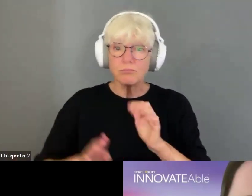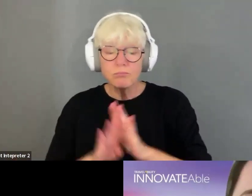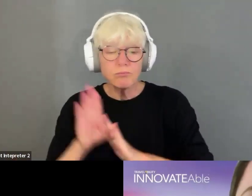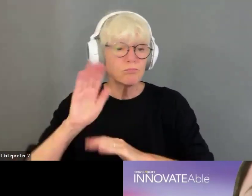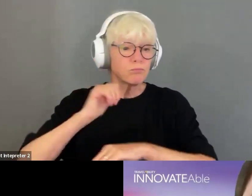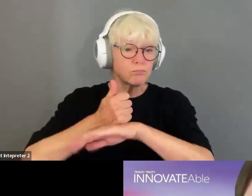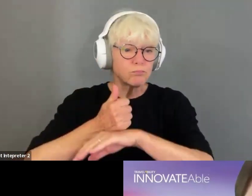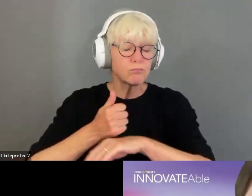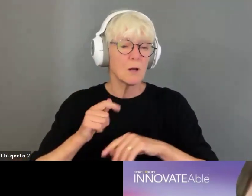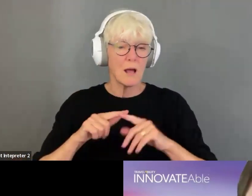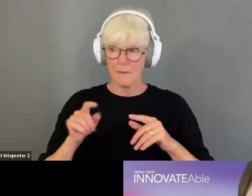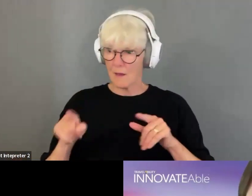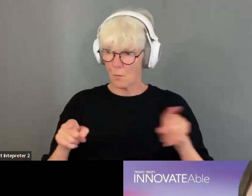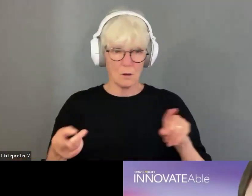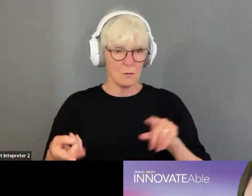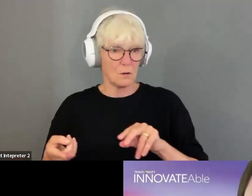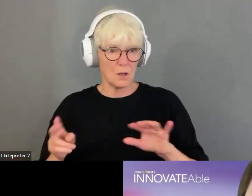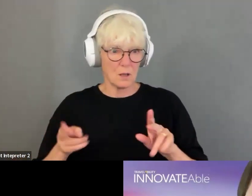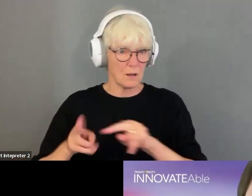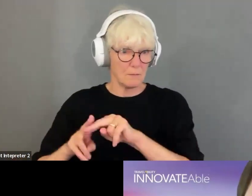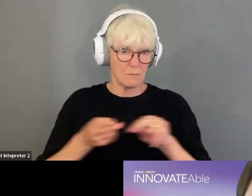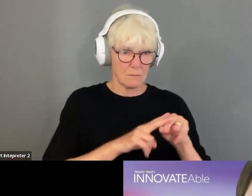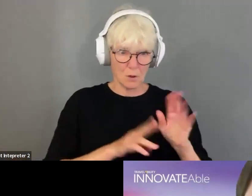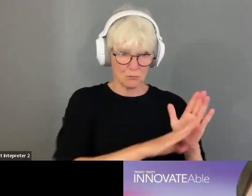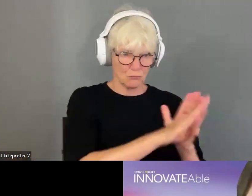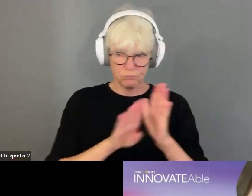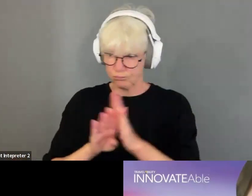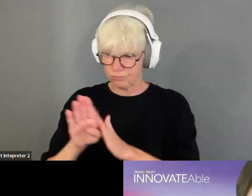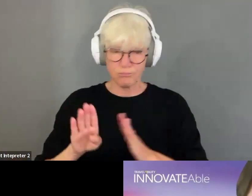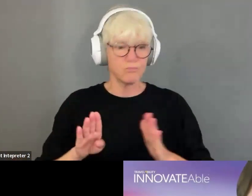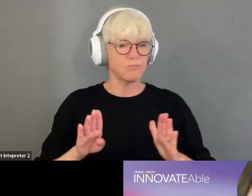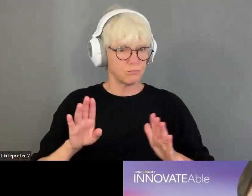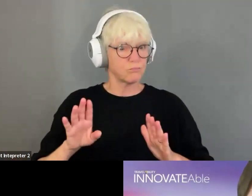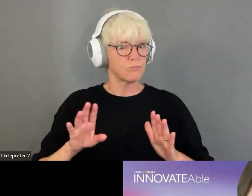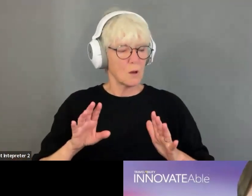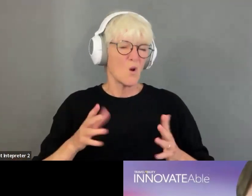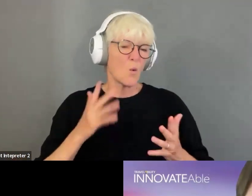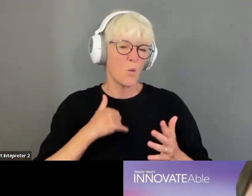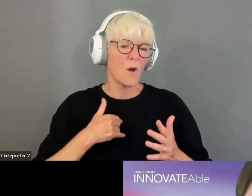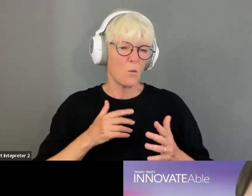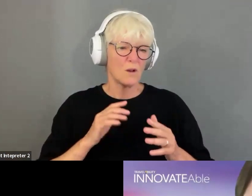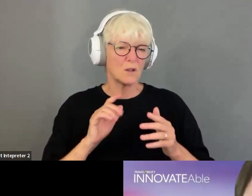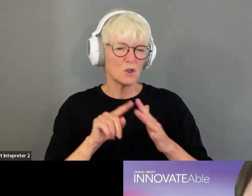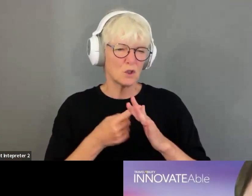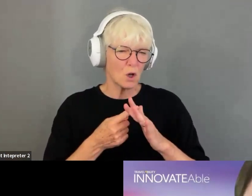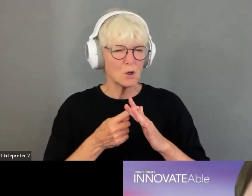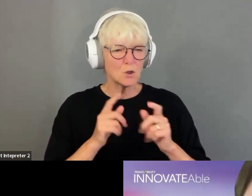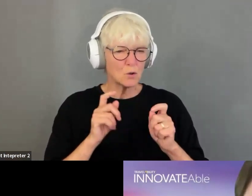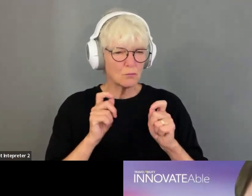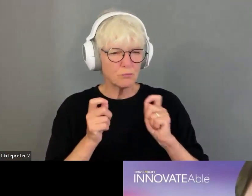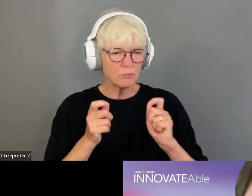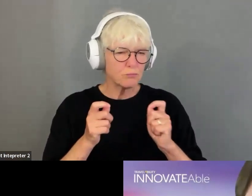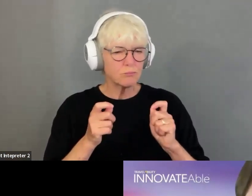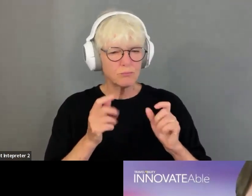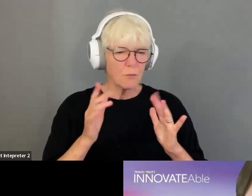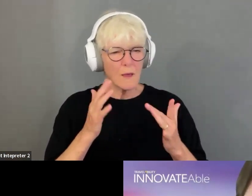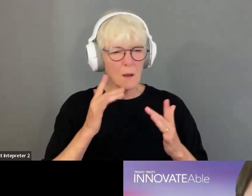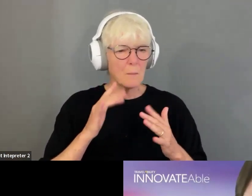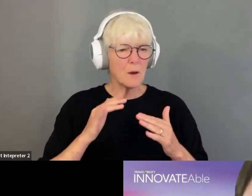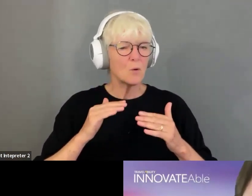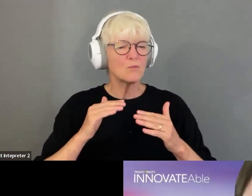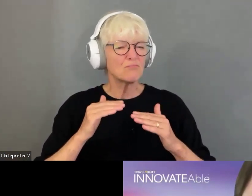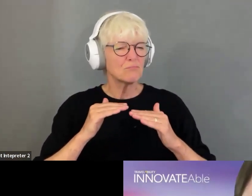both sides of the marketplace develops, um, will definitely have space to start looking into some recurring SaaS revenue as well.